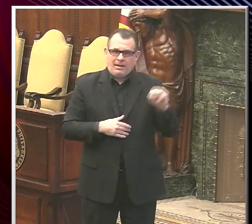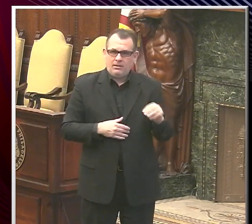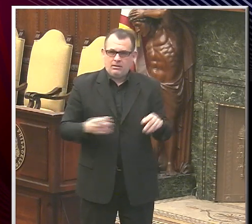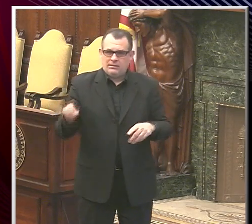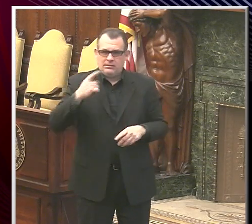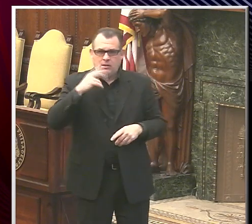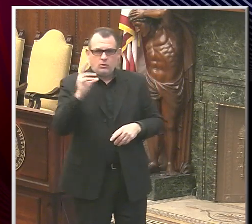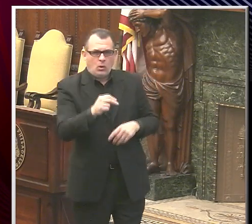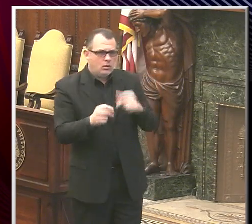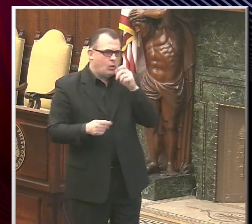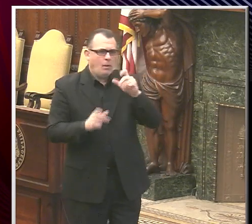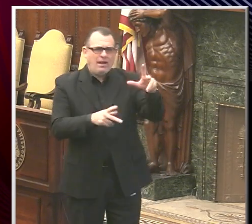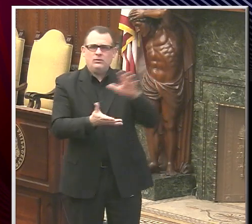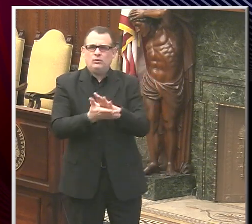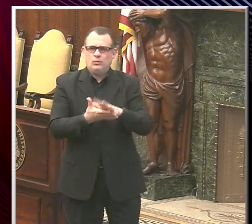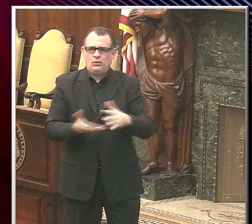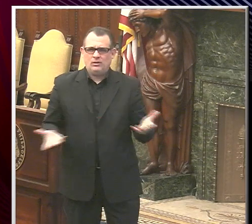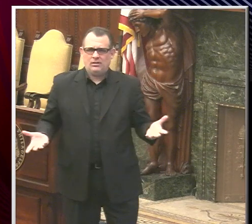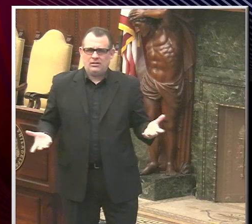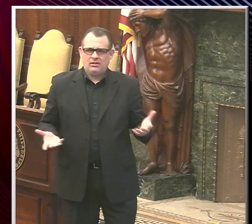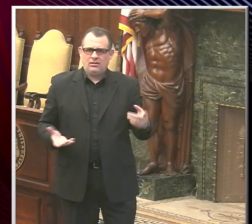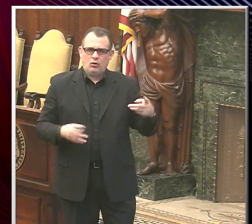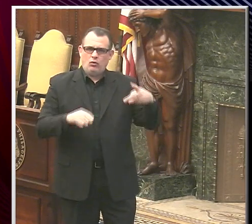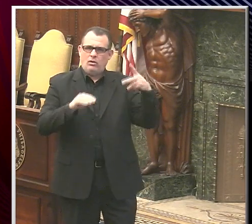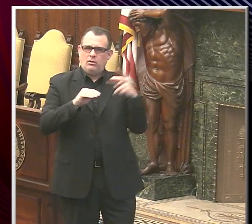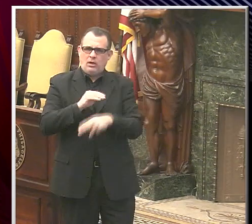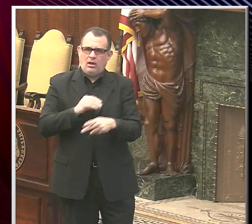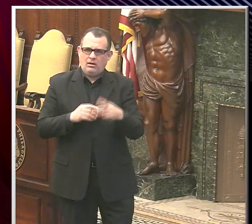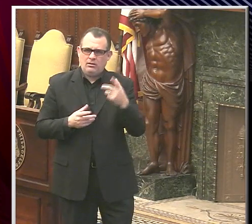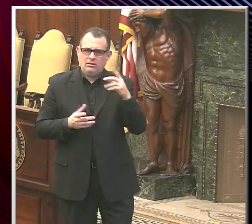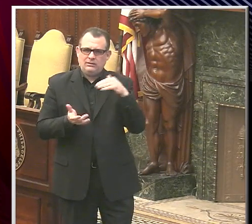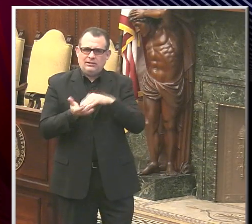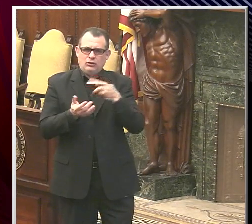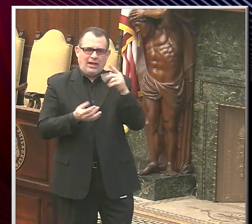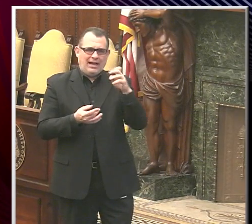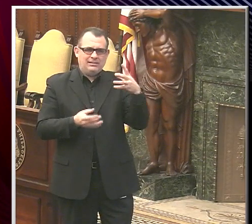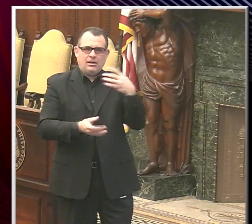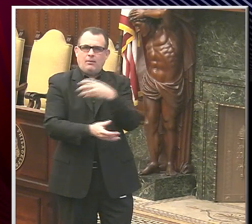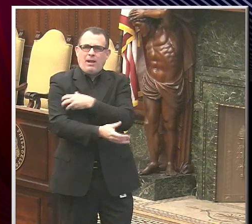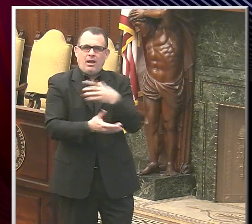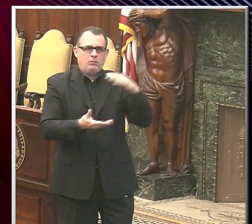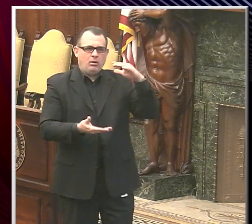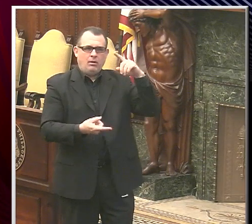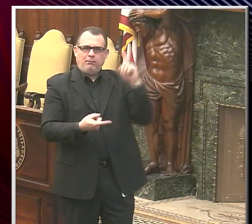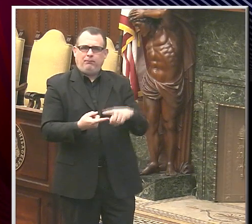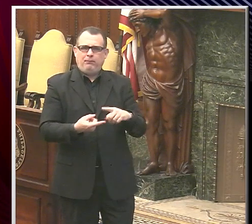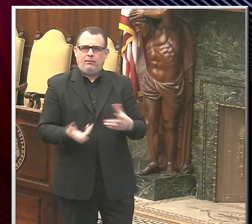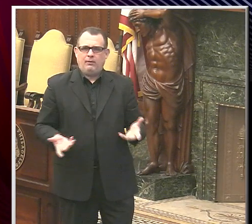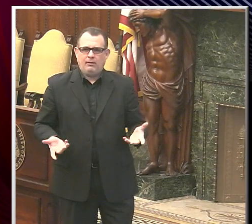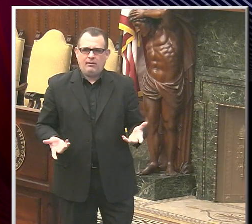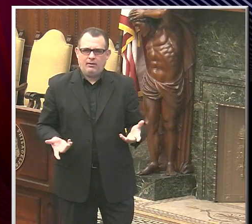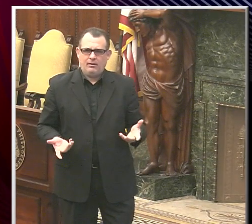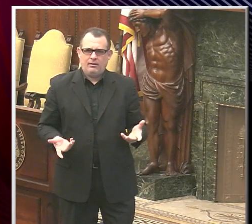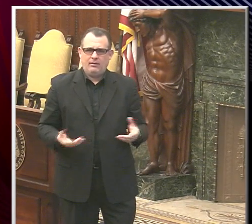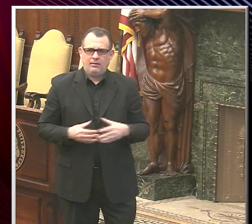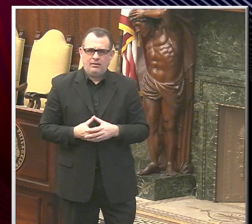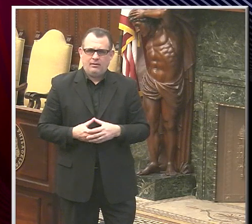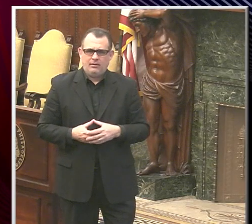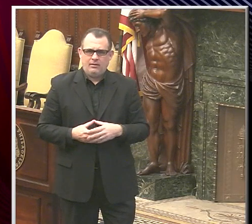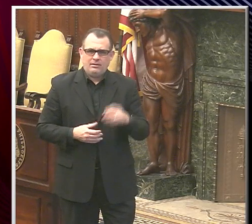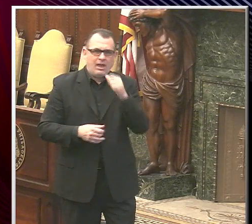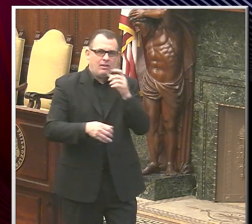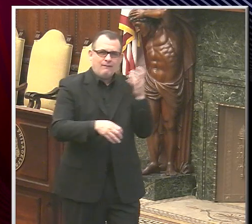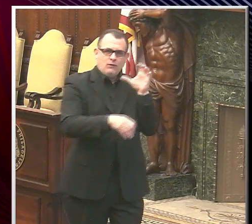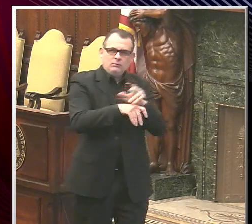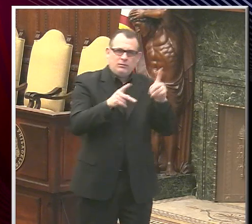don't have to go back. Didn't you undercut Height's mandate? No, I think, I think it's, you don't have to go back. You're not going to be able to force people to go to work.